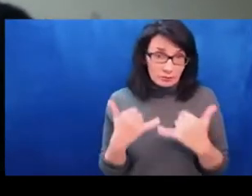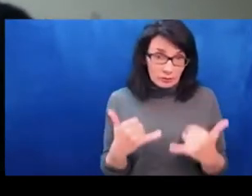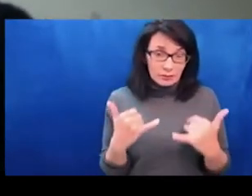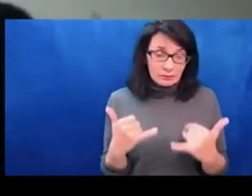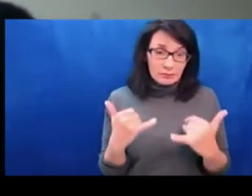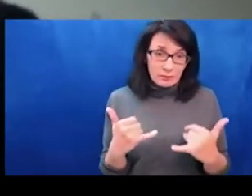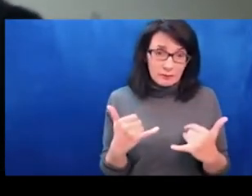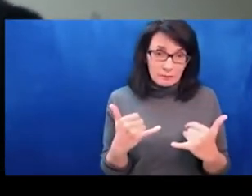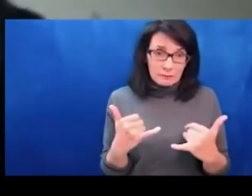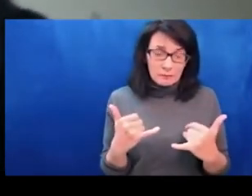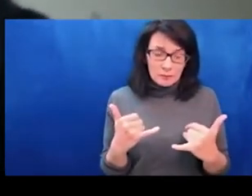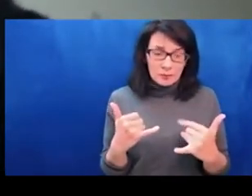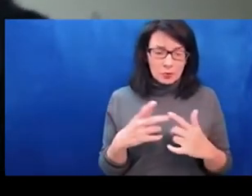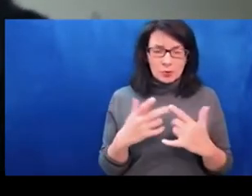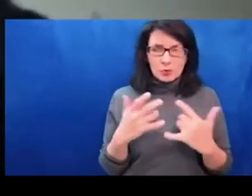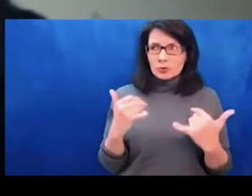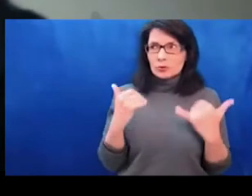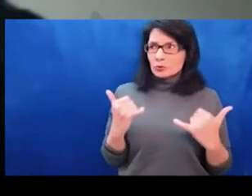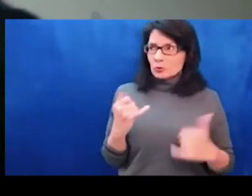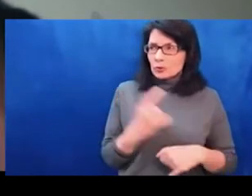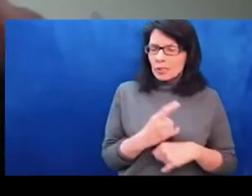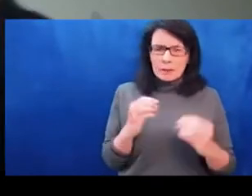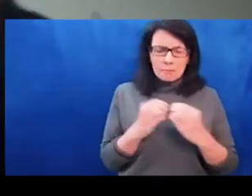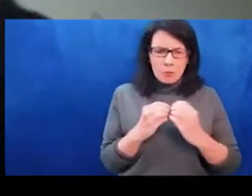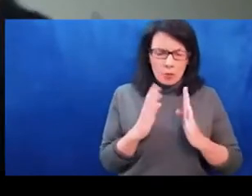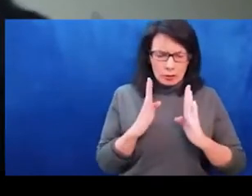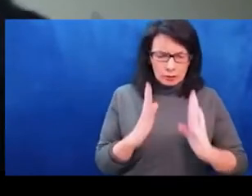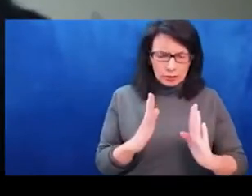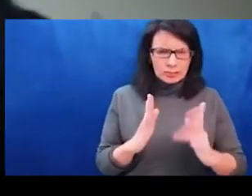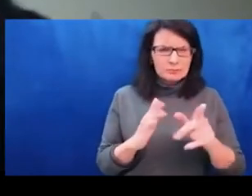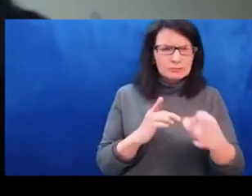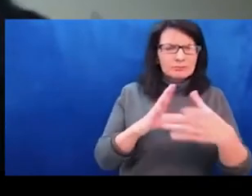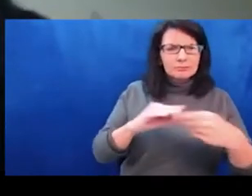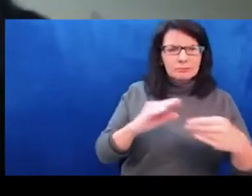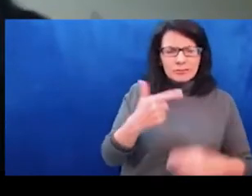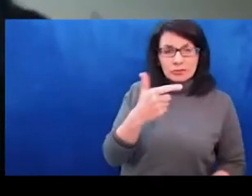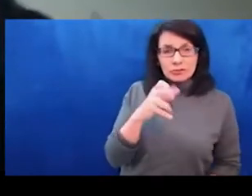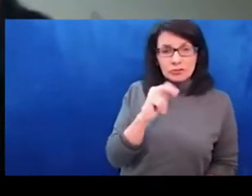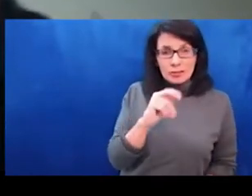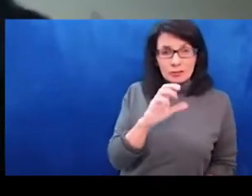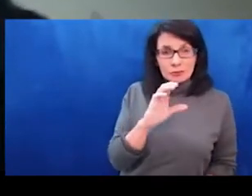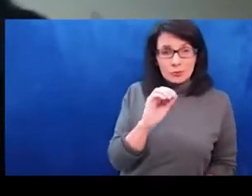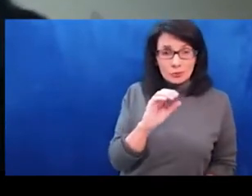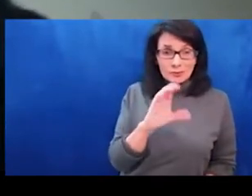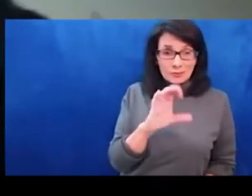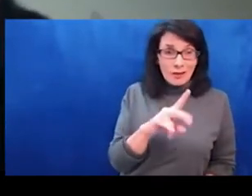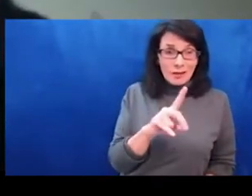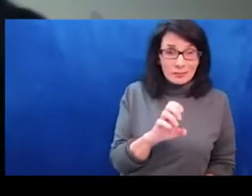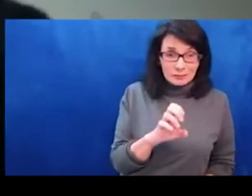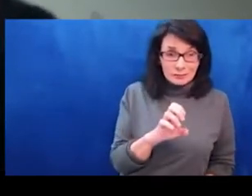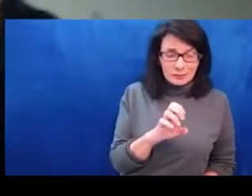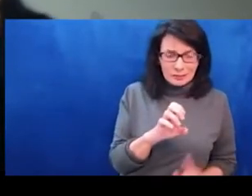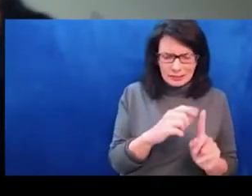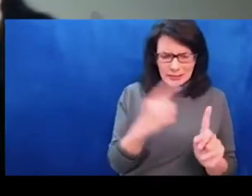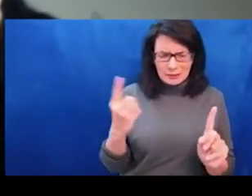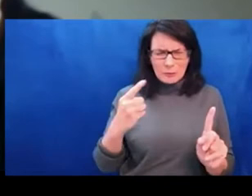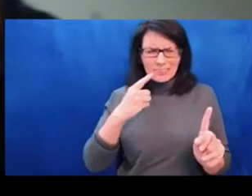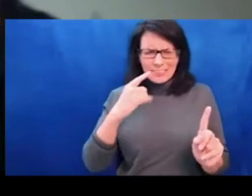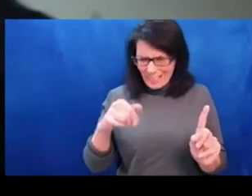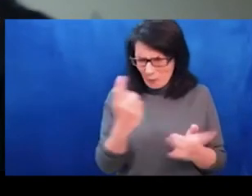Describing Russia as a continuation of the concentration camp that was the USSR